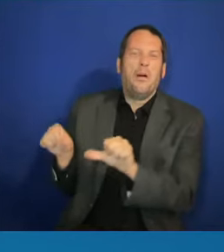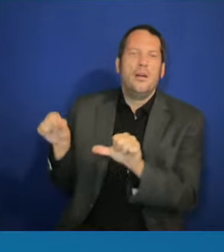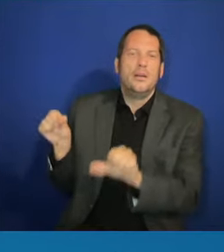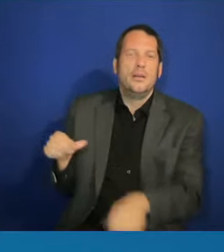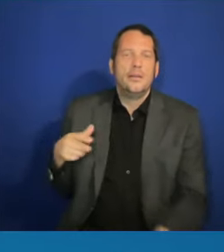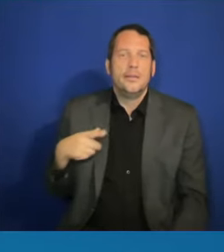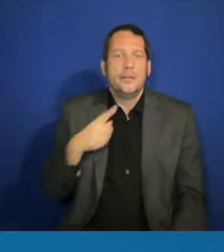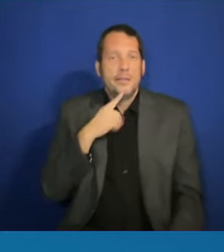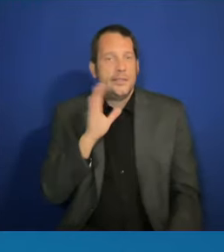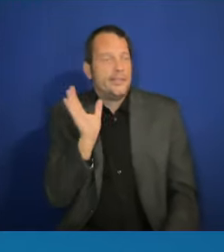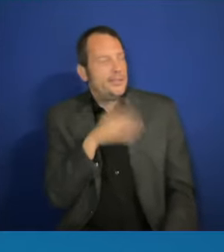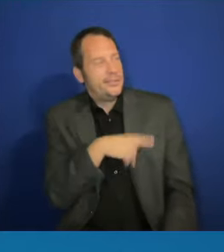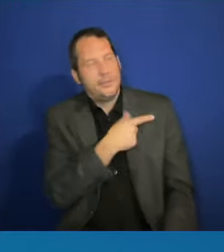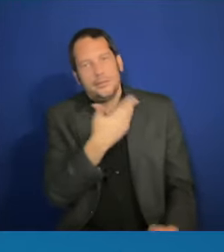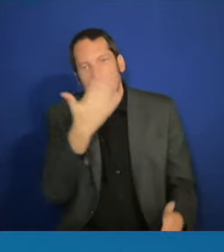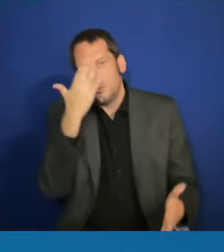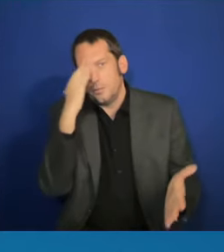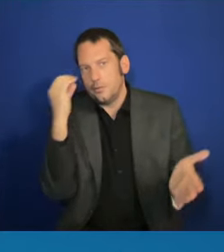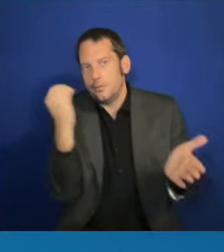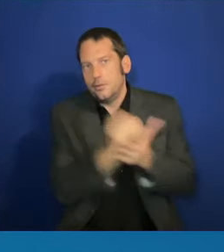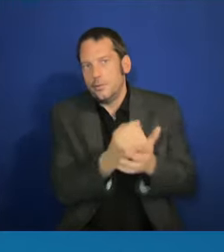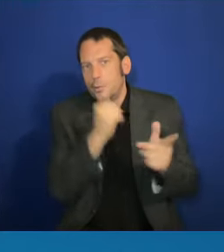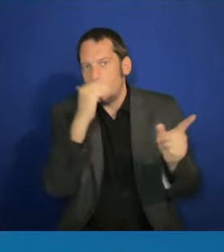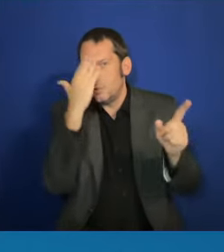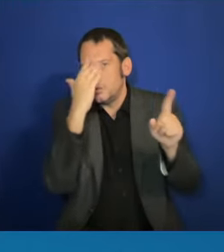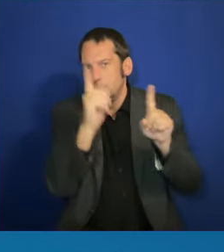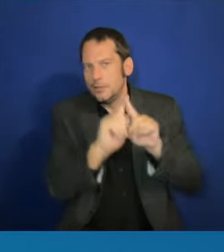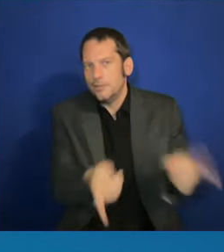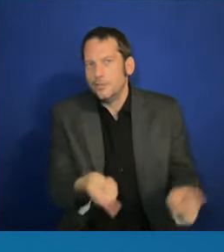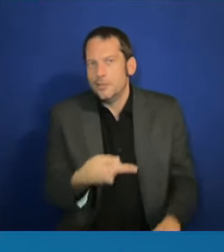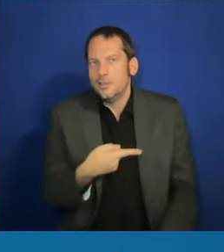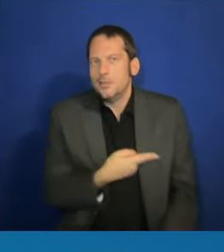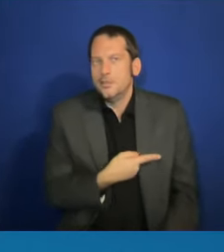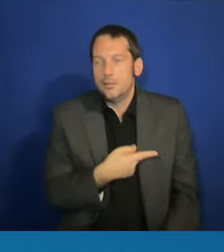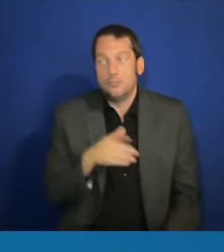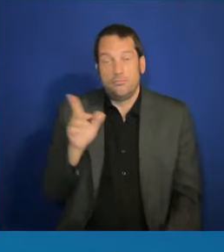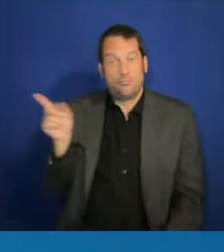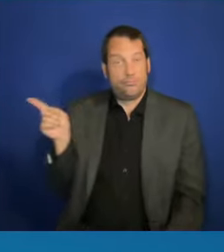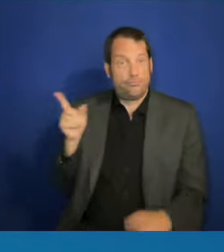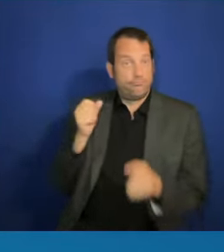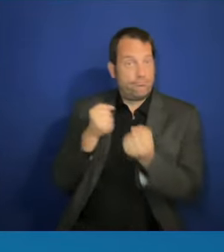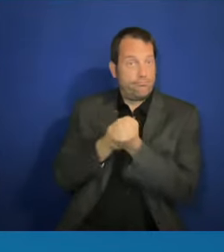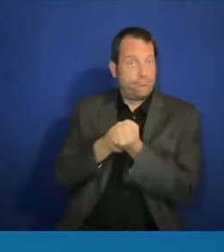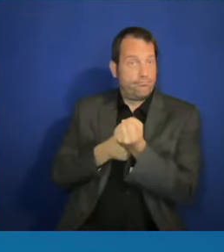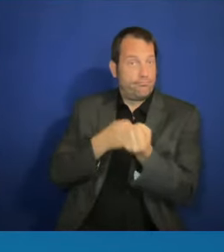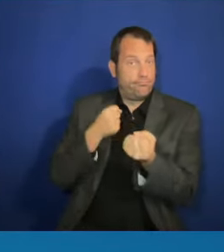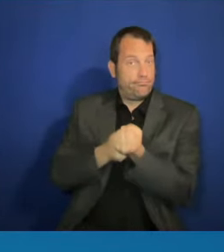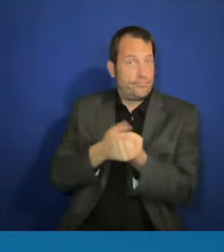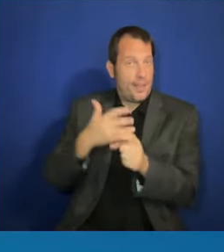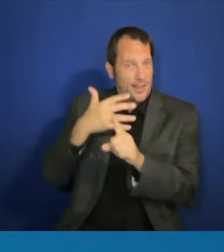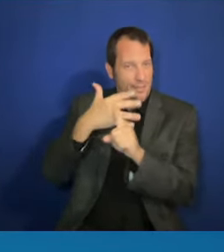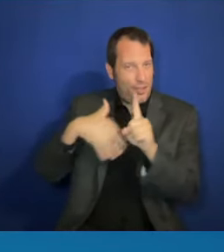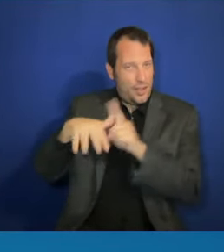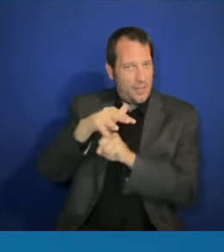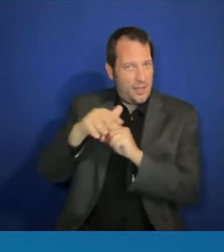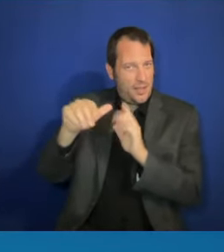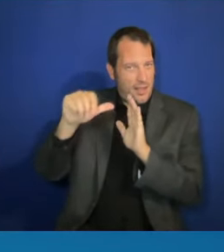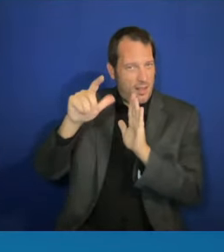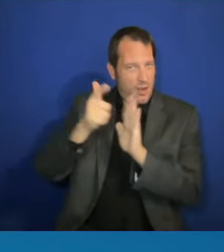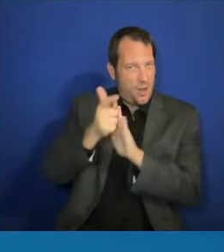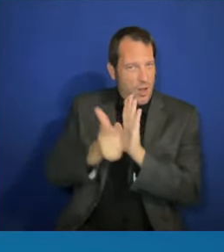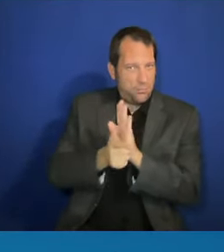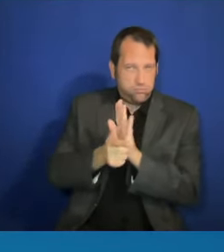enforced environmental laws, and was a national leader in the movement for marriage equality.